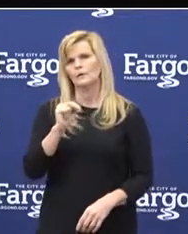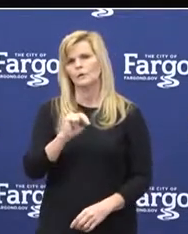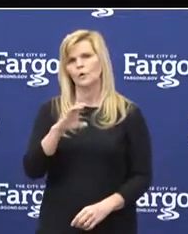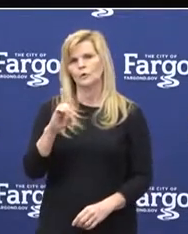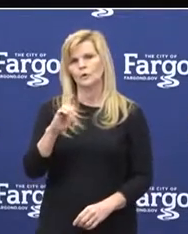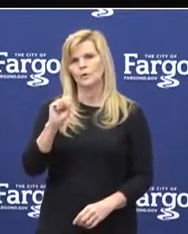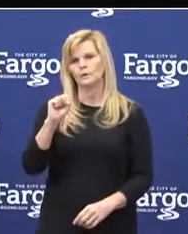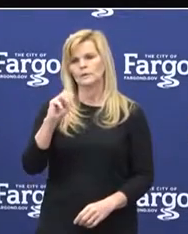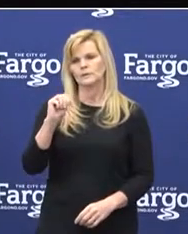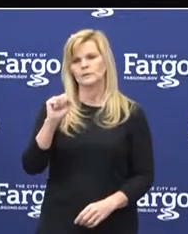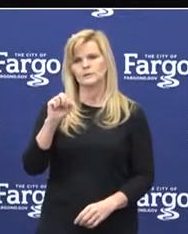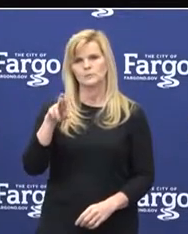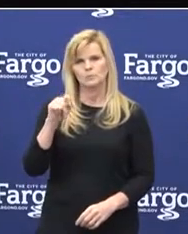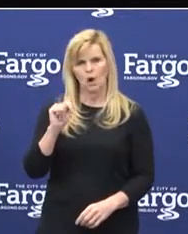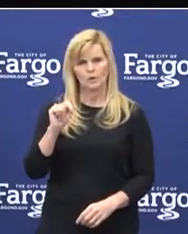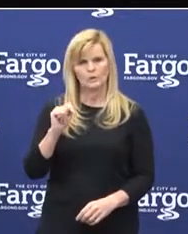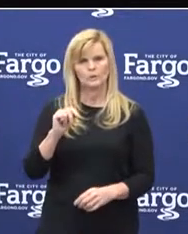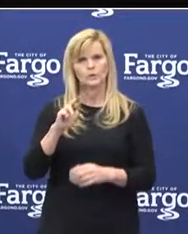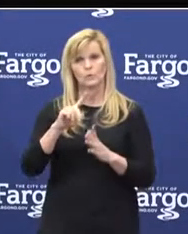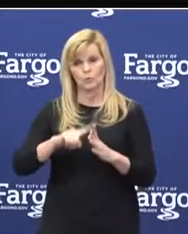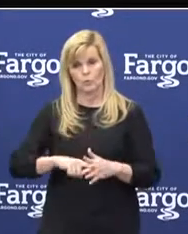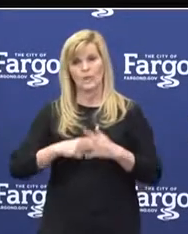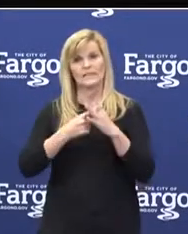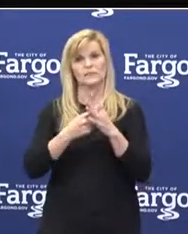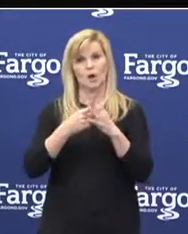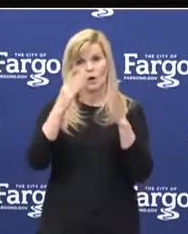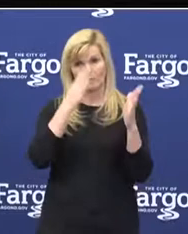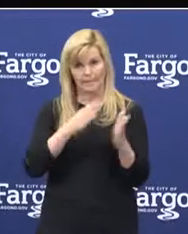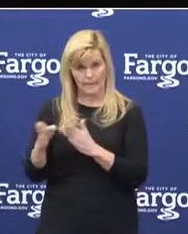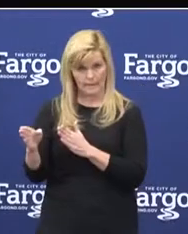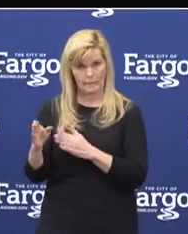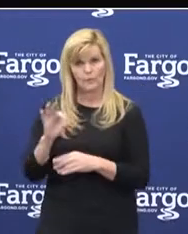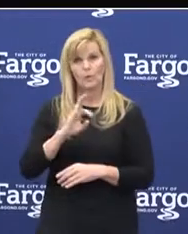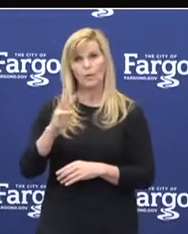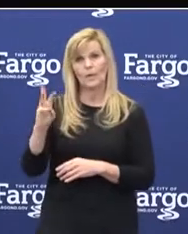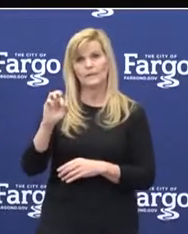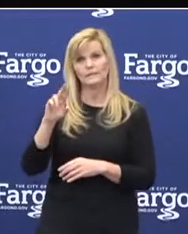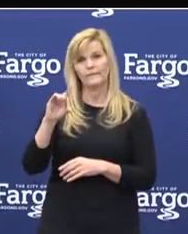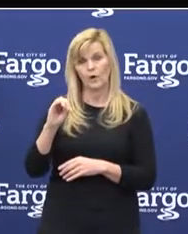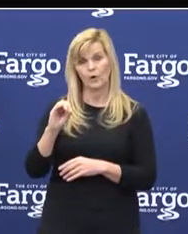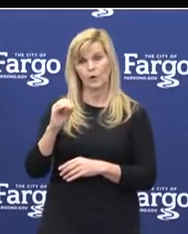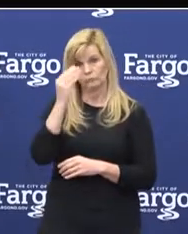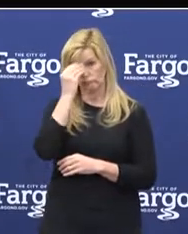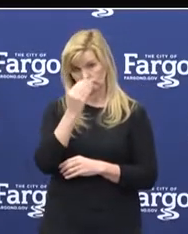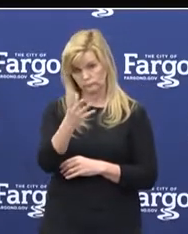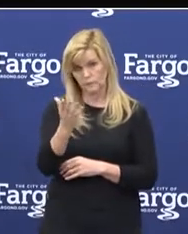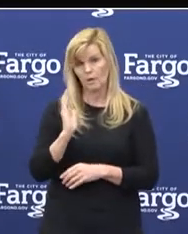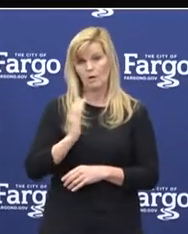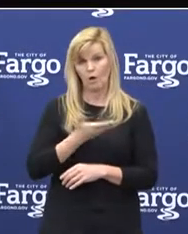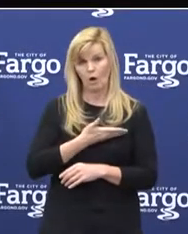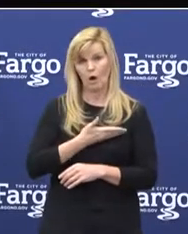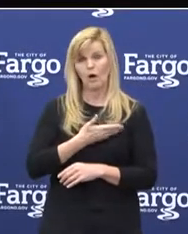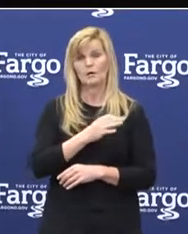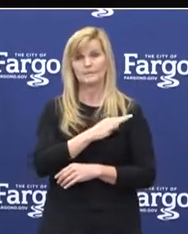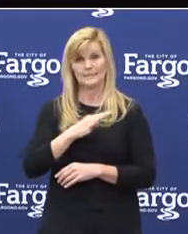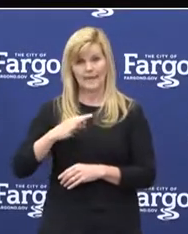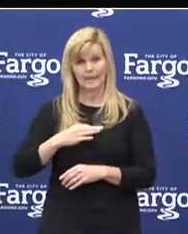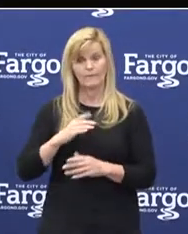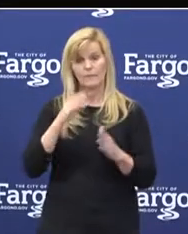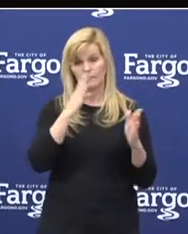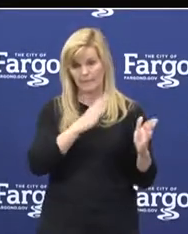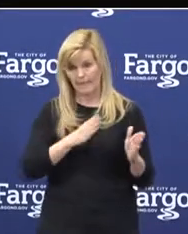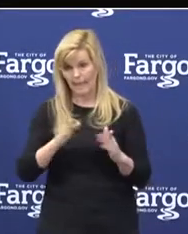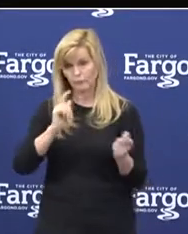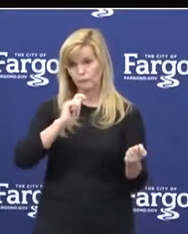Restart Plan continues, the City of West Fargo would like to share that our staff has a phased return to work plan for our employees,